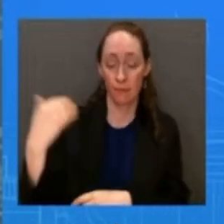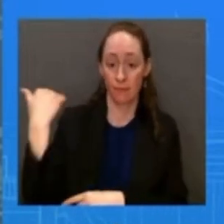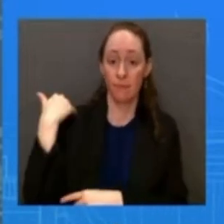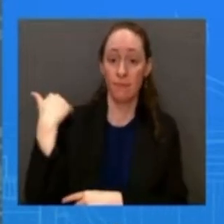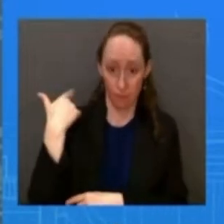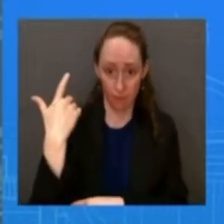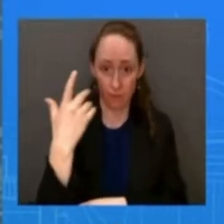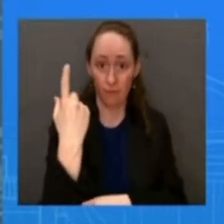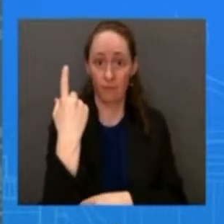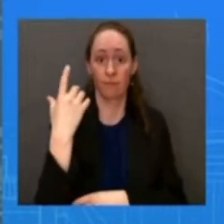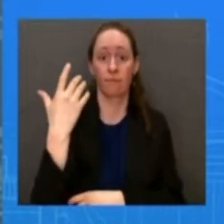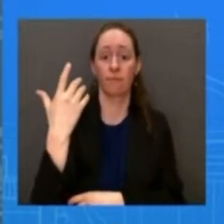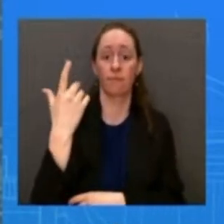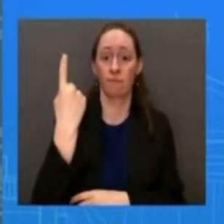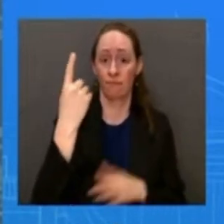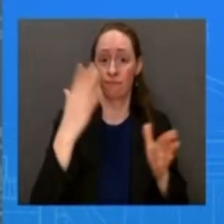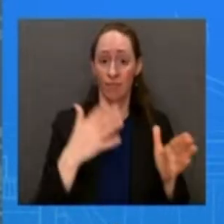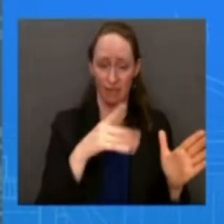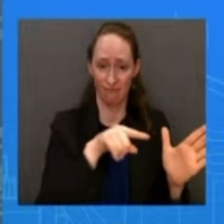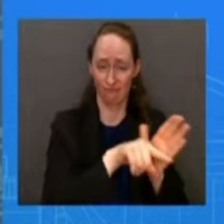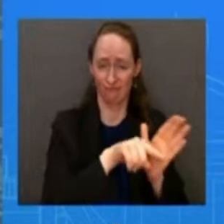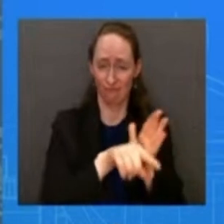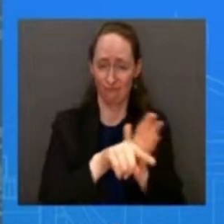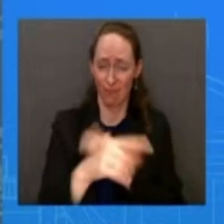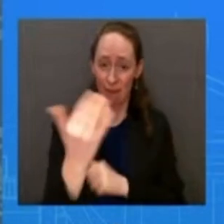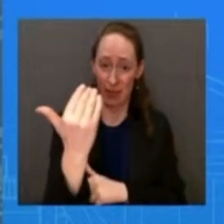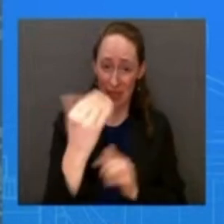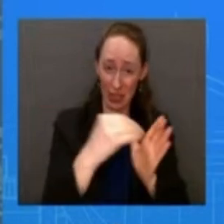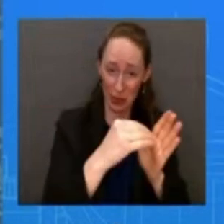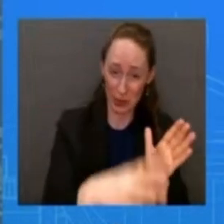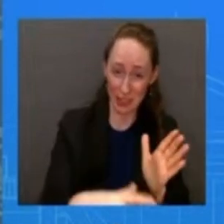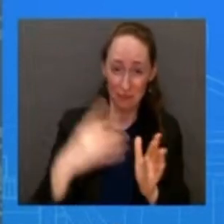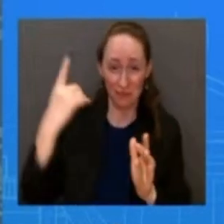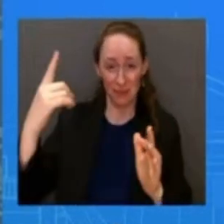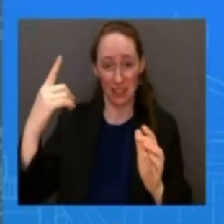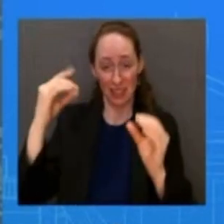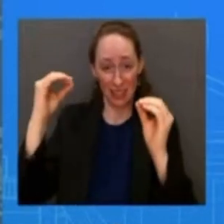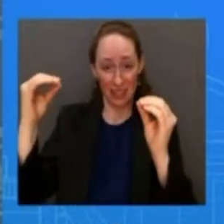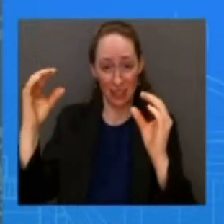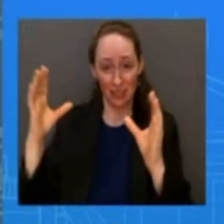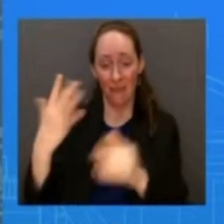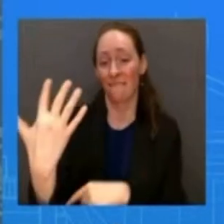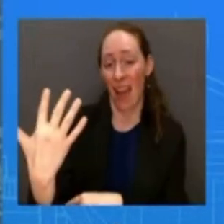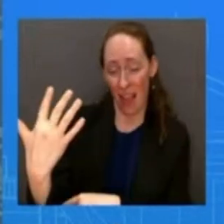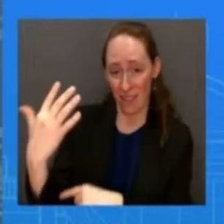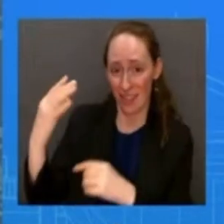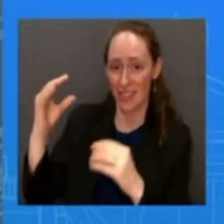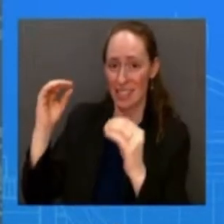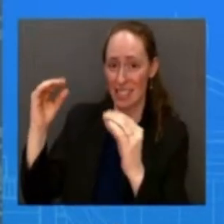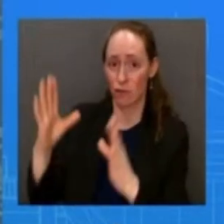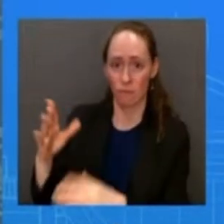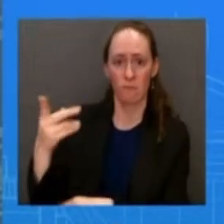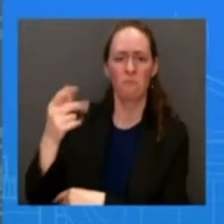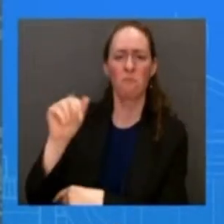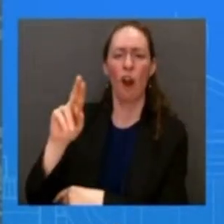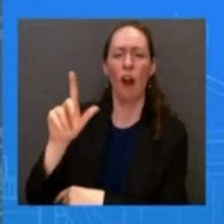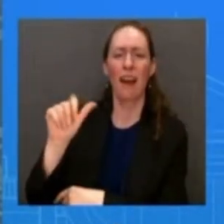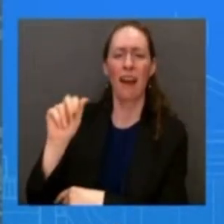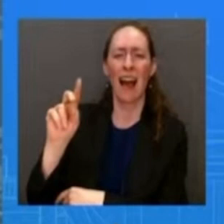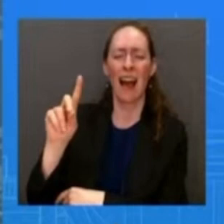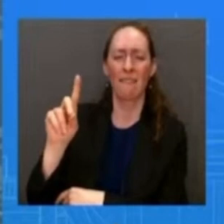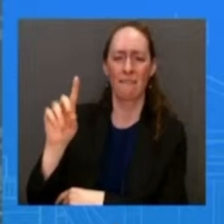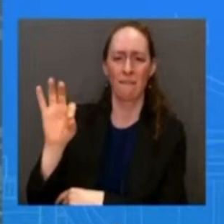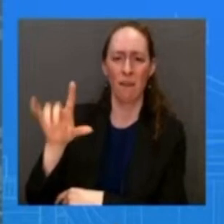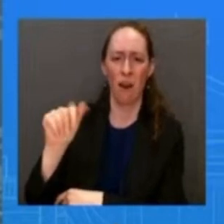Stoneman Douglas High School in Parkland Florida and once again our country is mourning three Michigan State